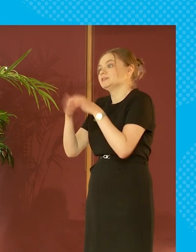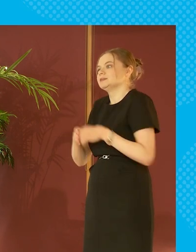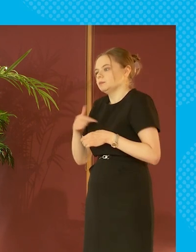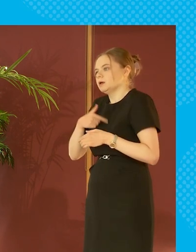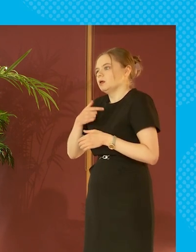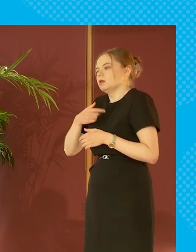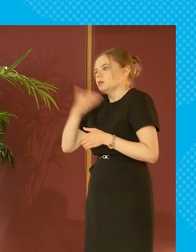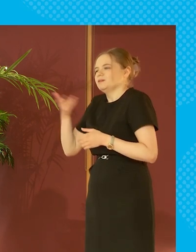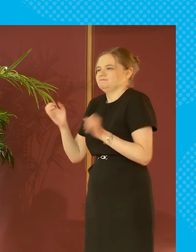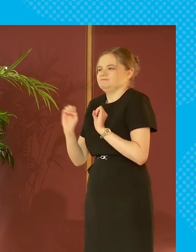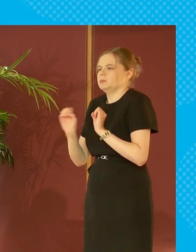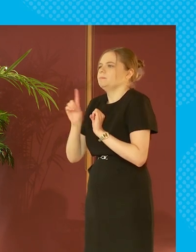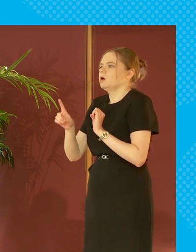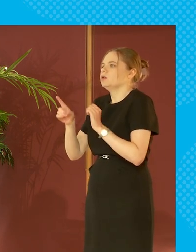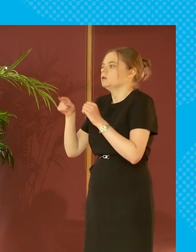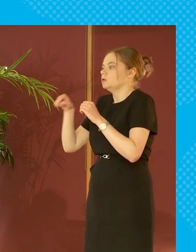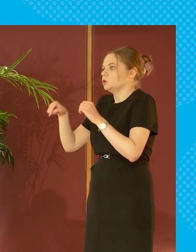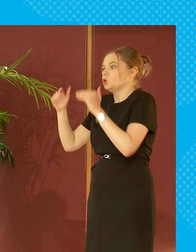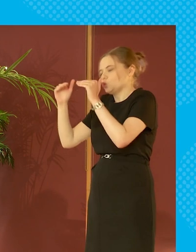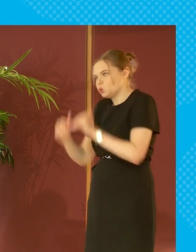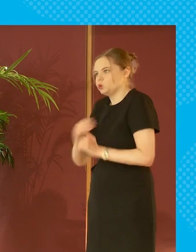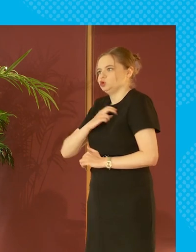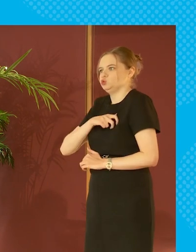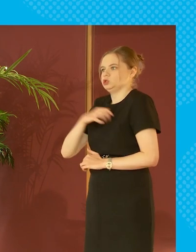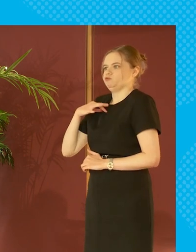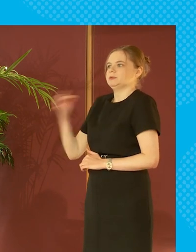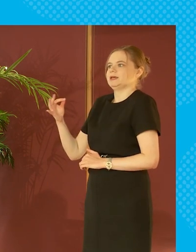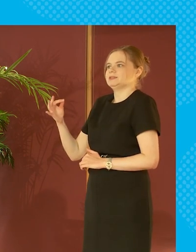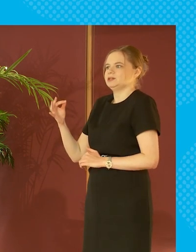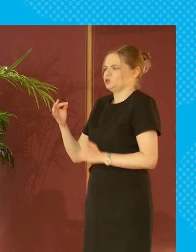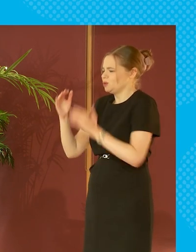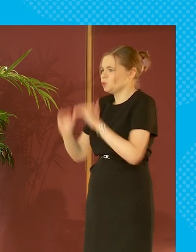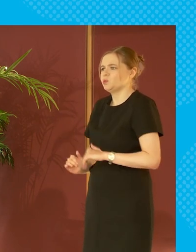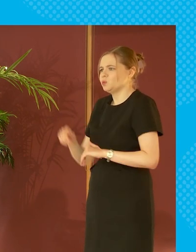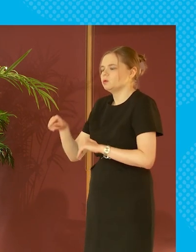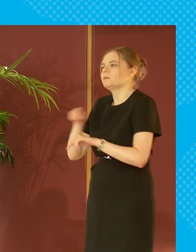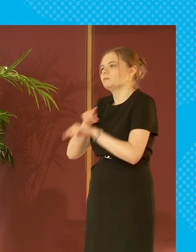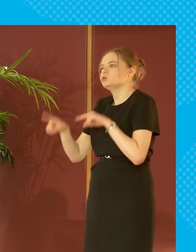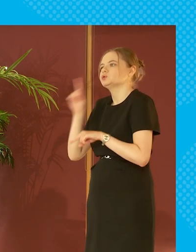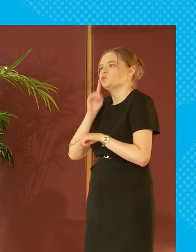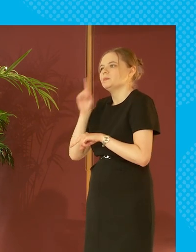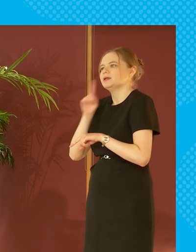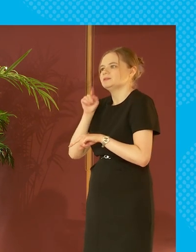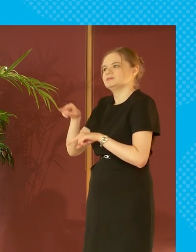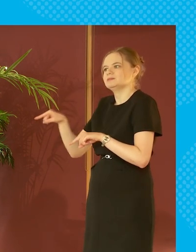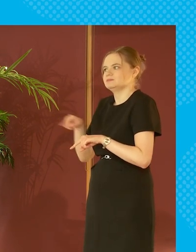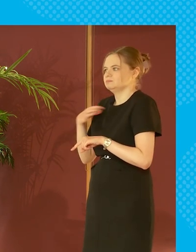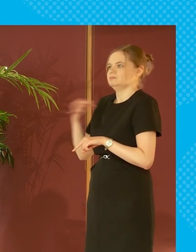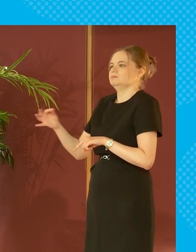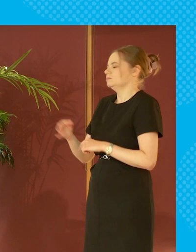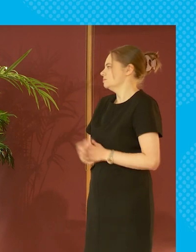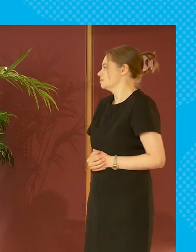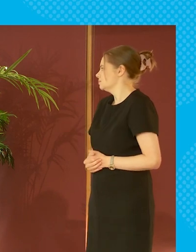and list because i'll get them wrong but there's there's very low union representation within those and it's mainly women who work within them